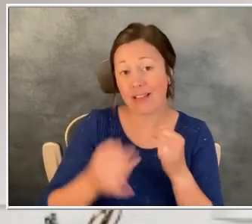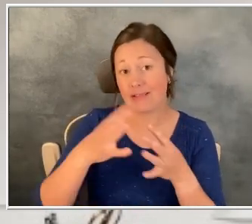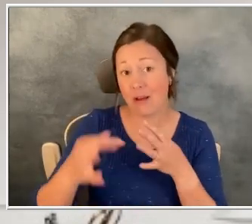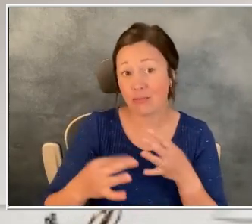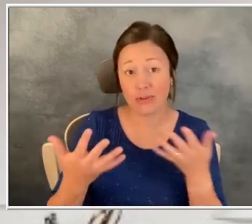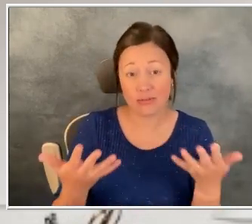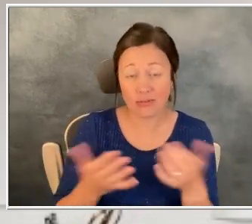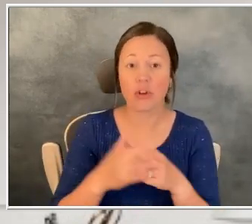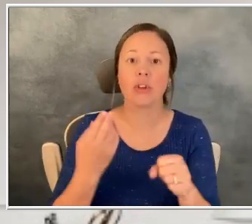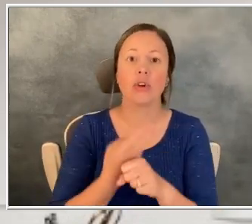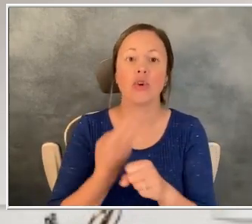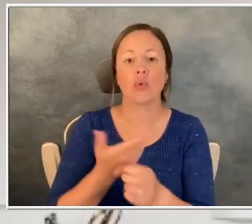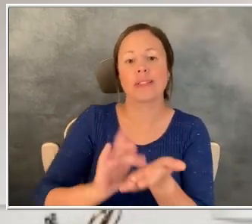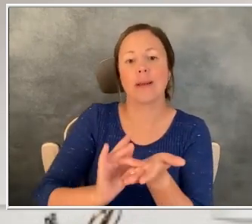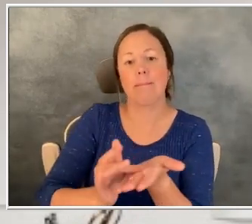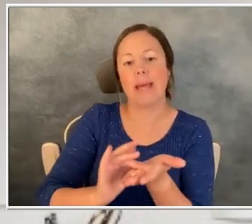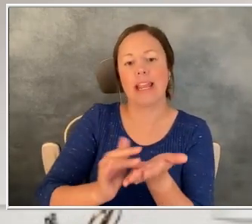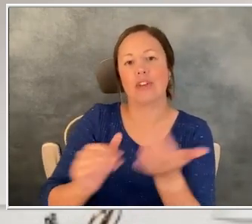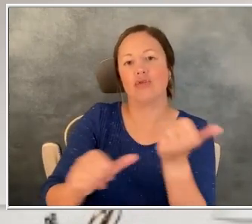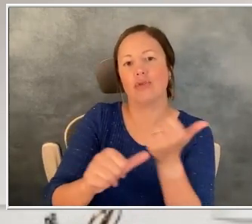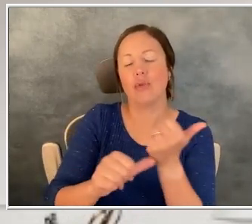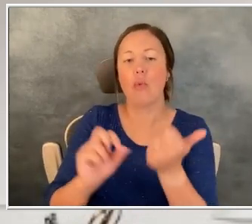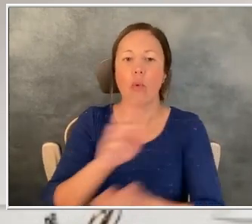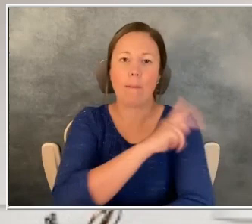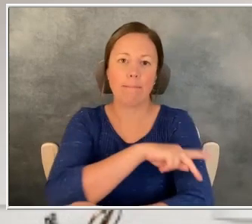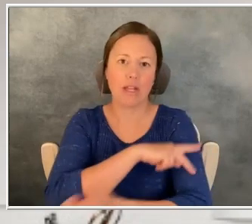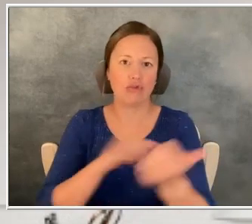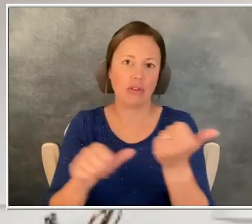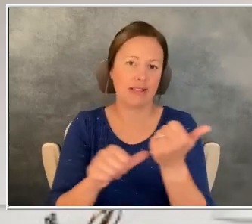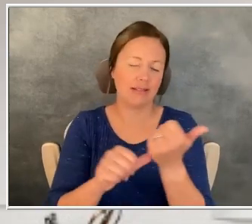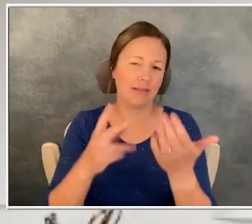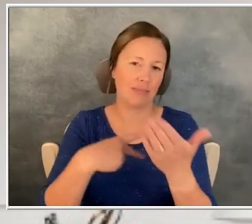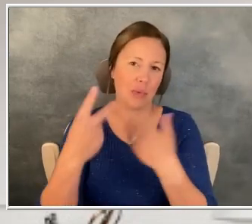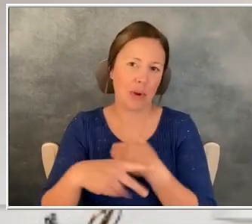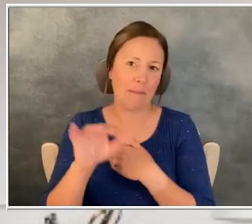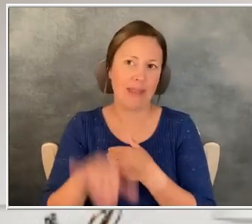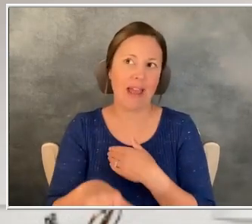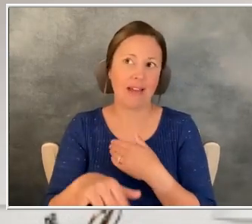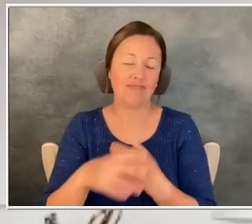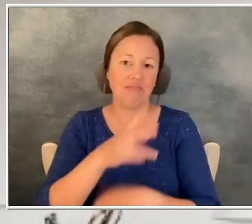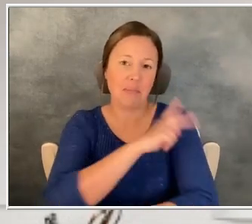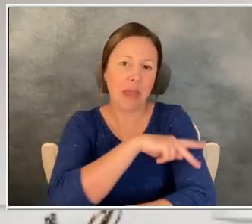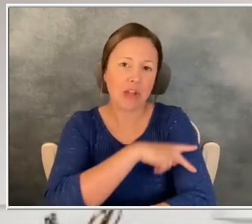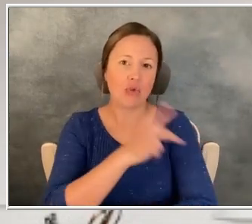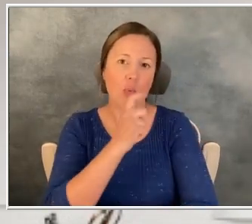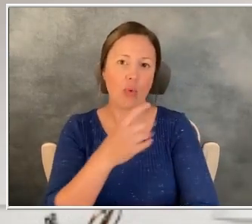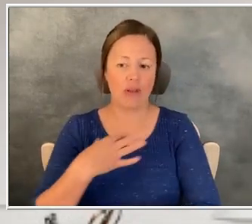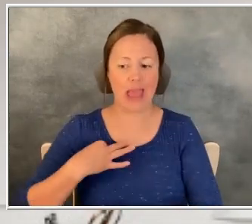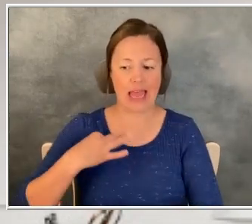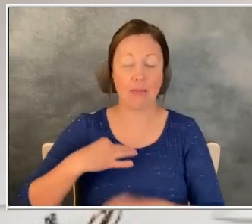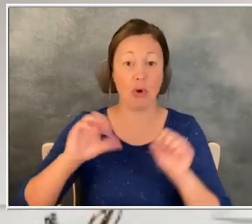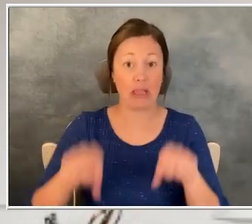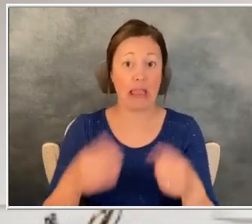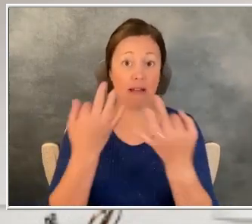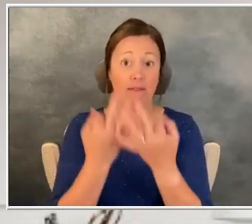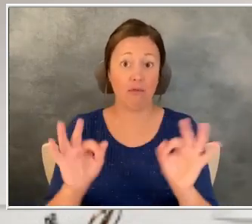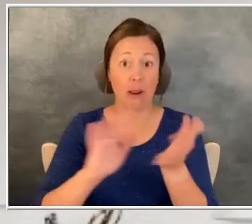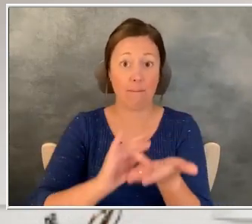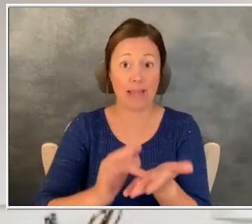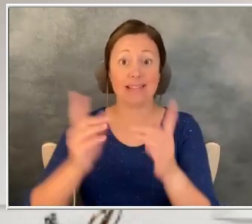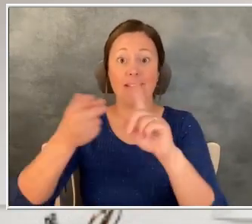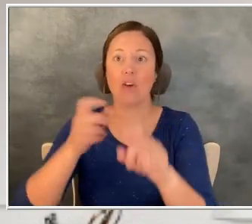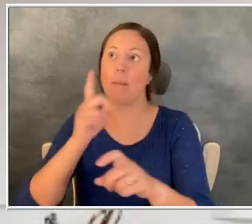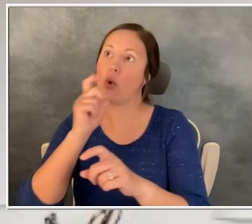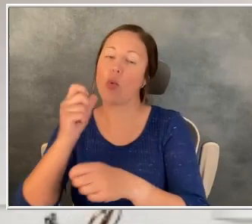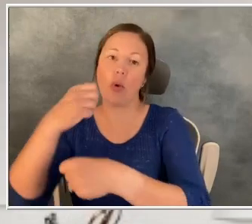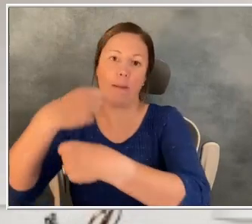use what they call a medication assistance or patient assistance program, which is patients who are eligible for this can get free drug through the manufacturer